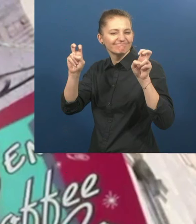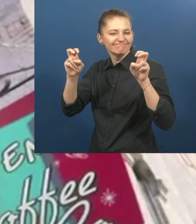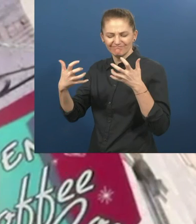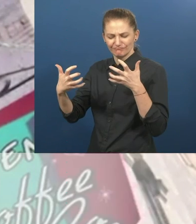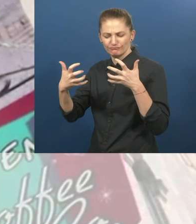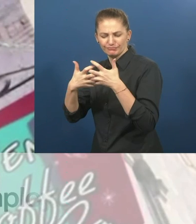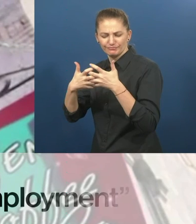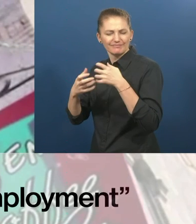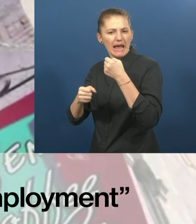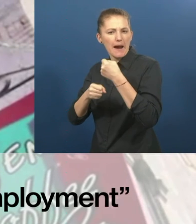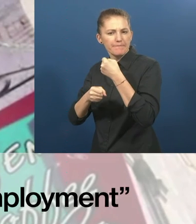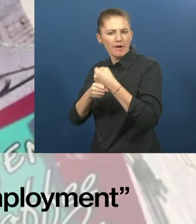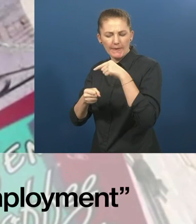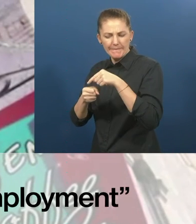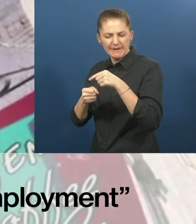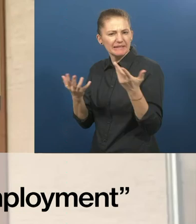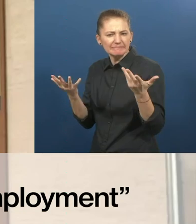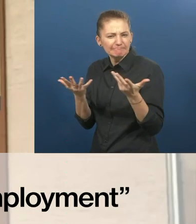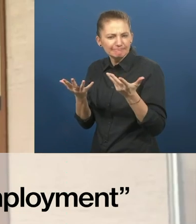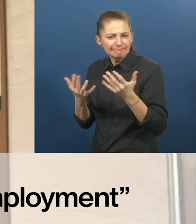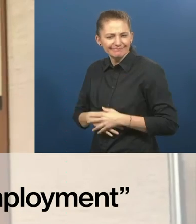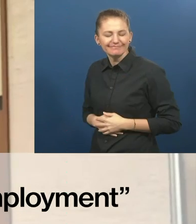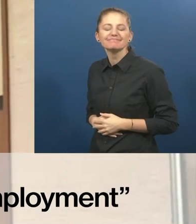What is customized employment about?